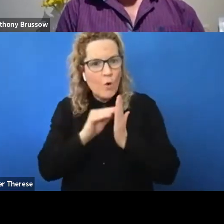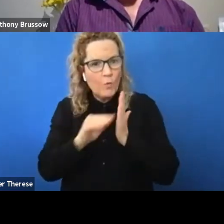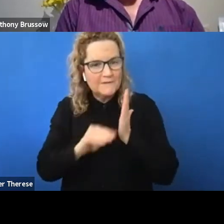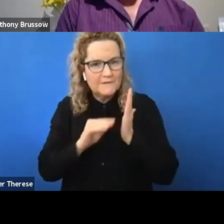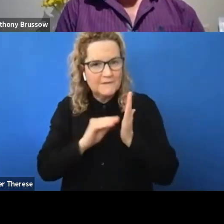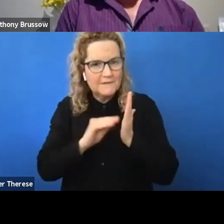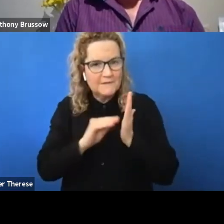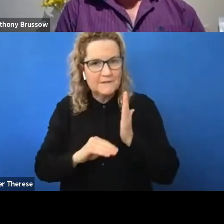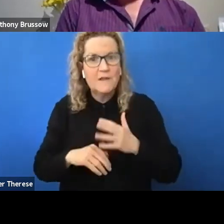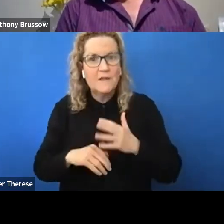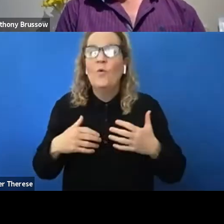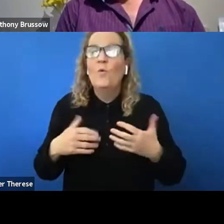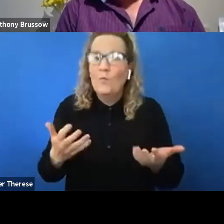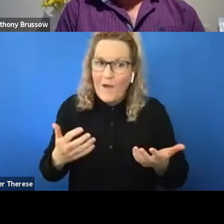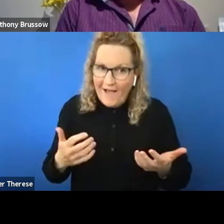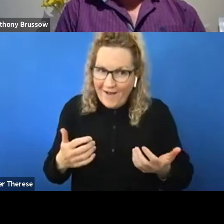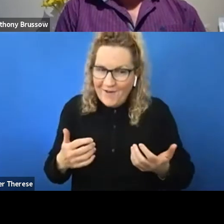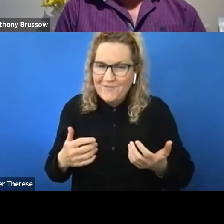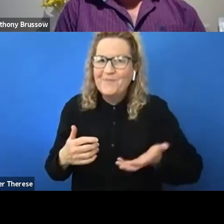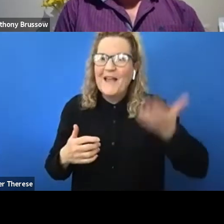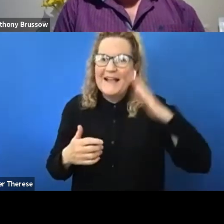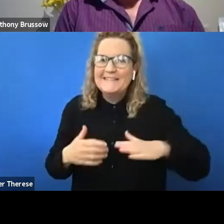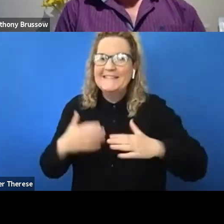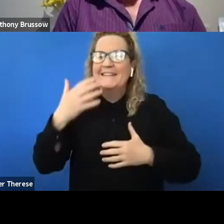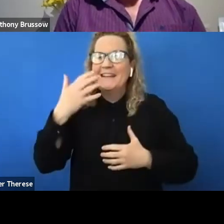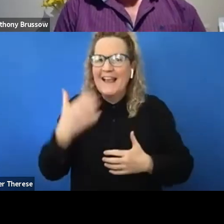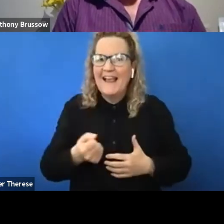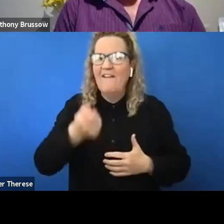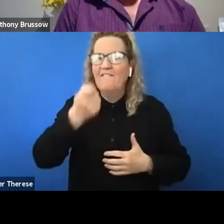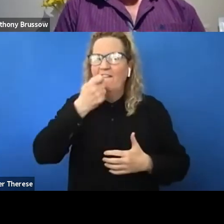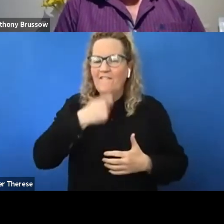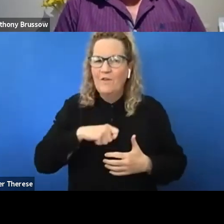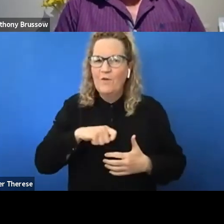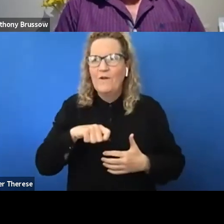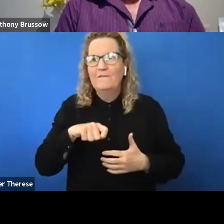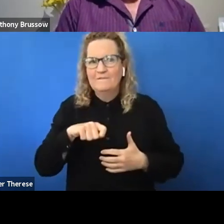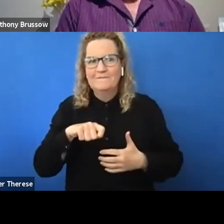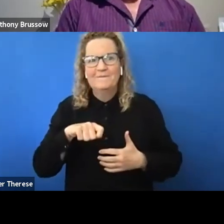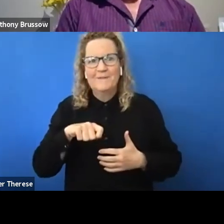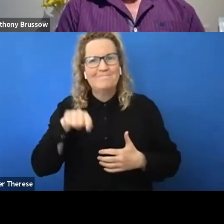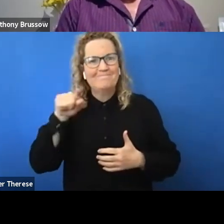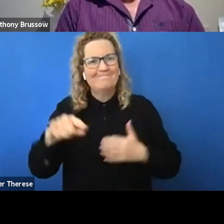did have a few of those times where